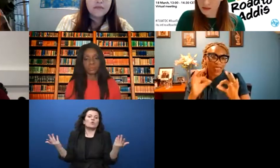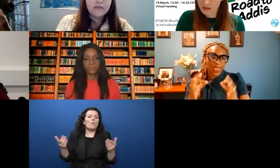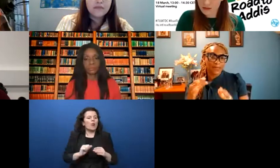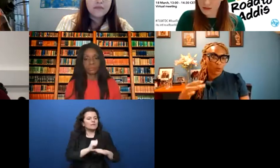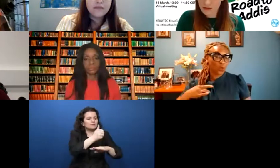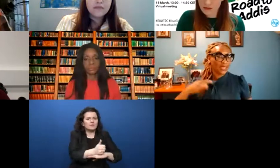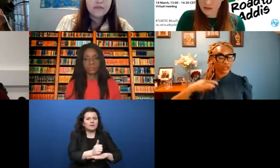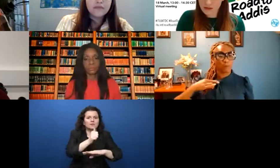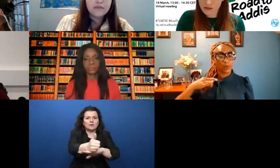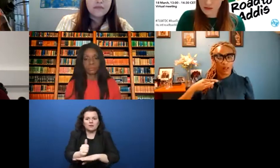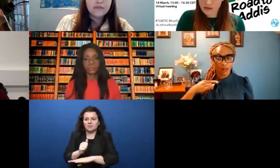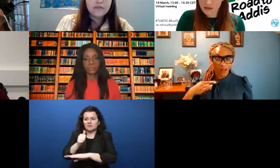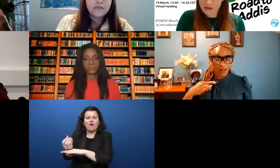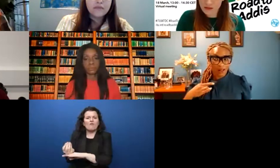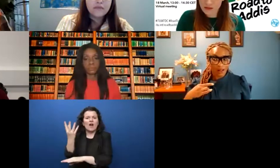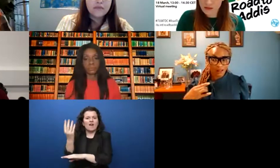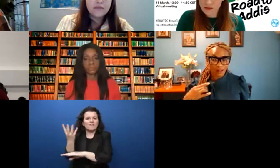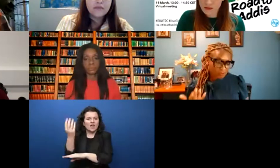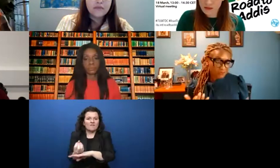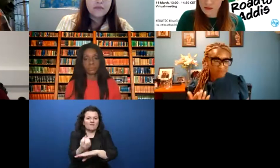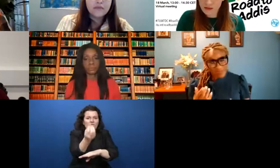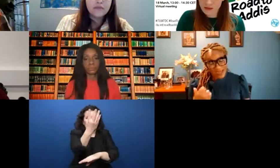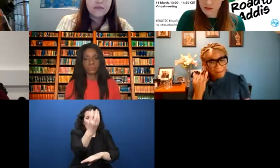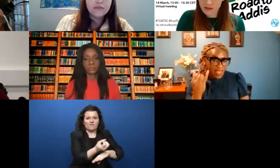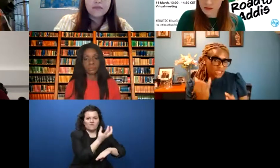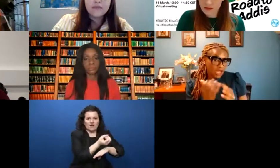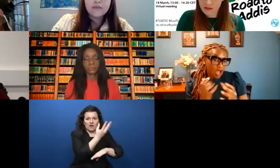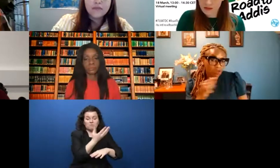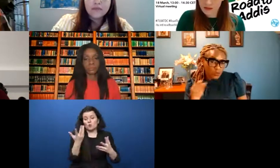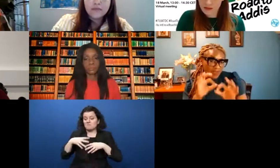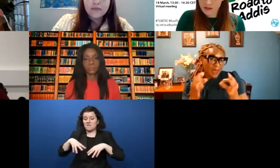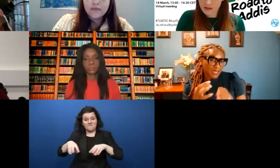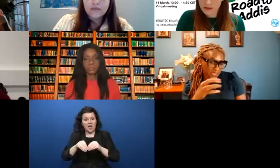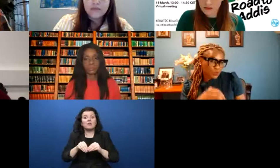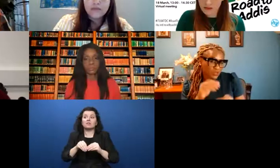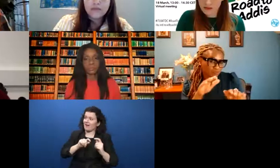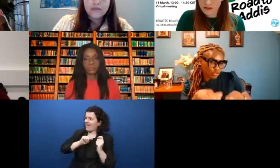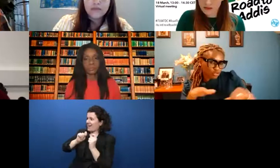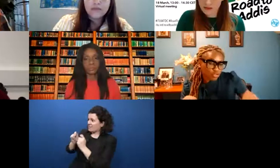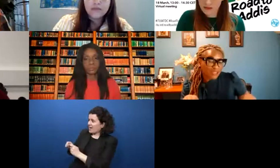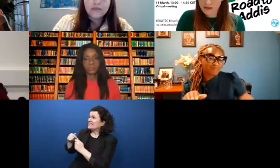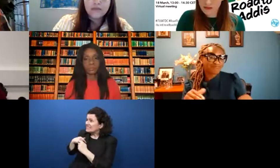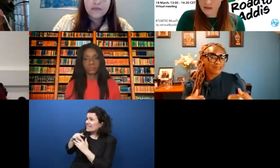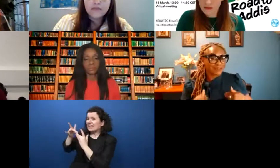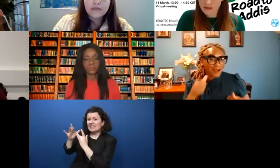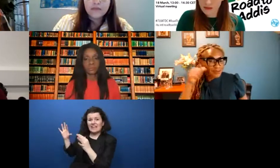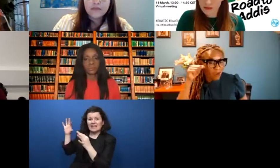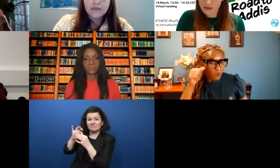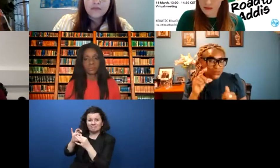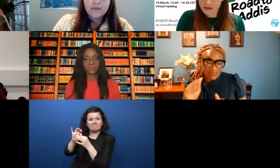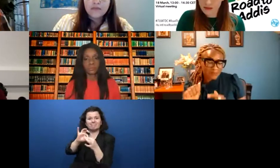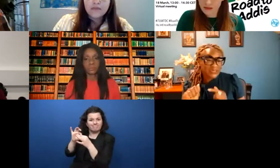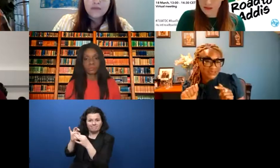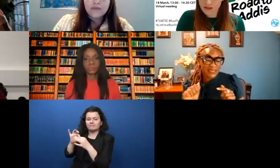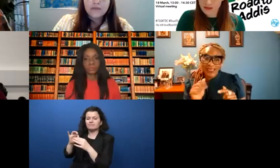So these families who are eligible can qualify for the program and get this Internet access. So many of these